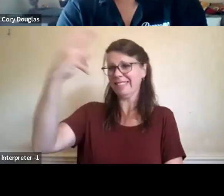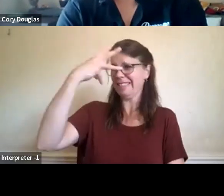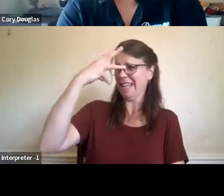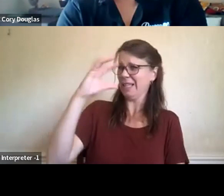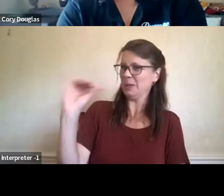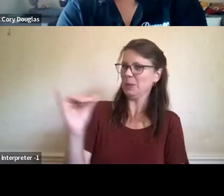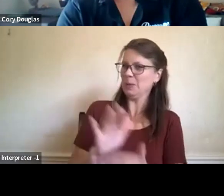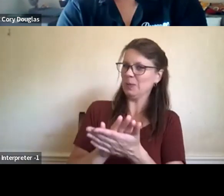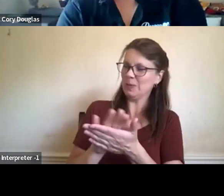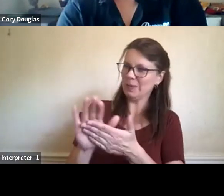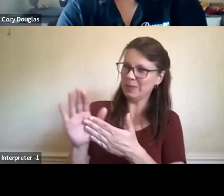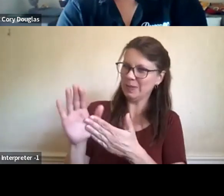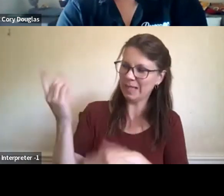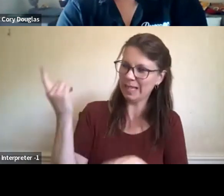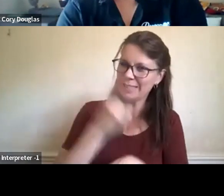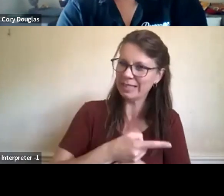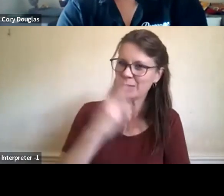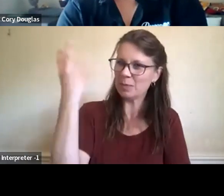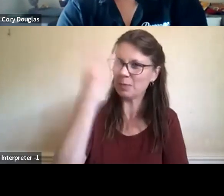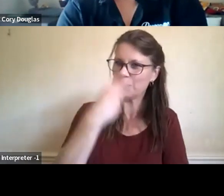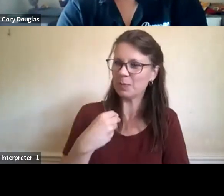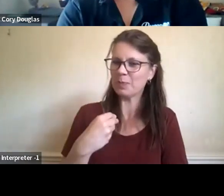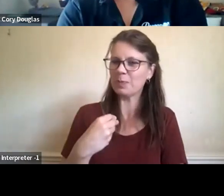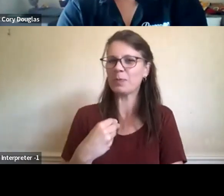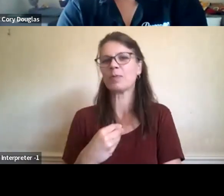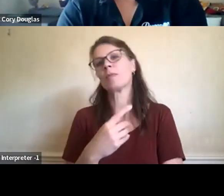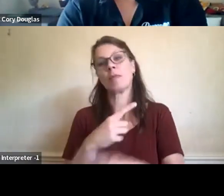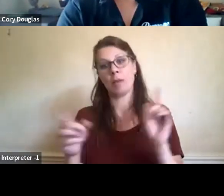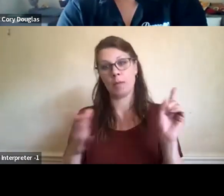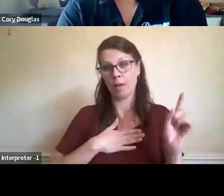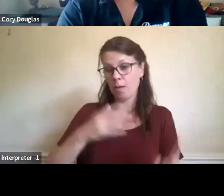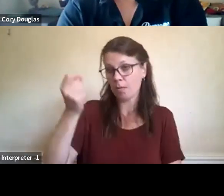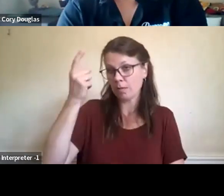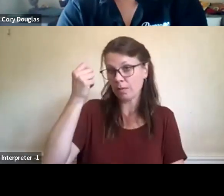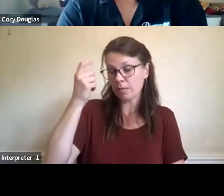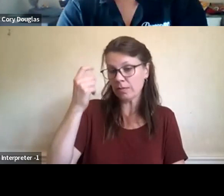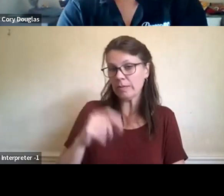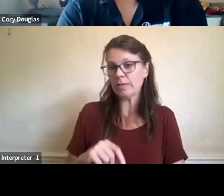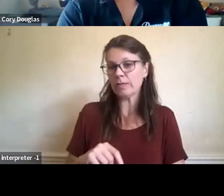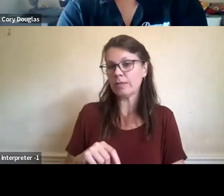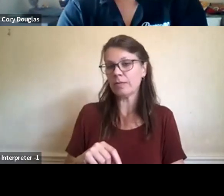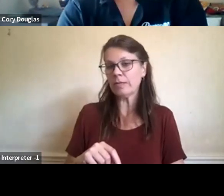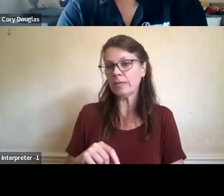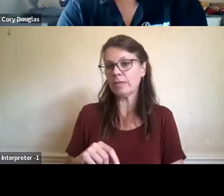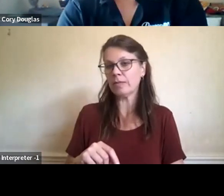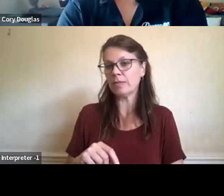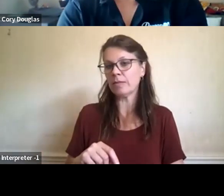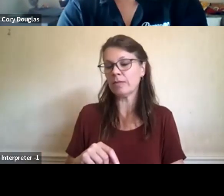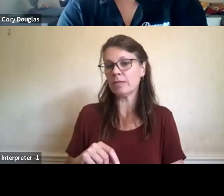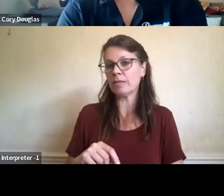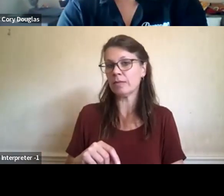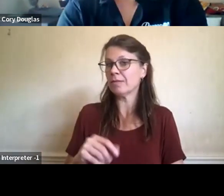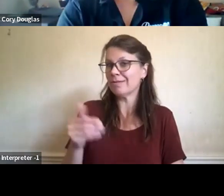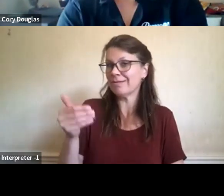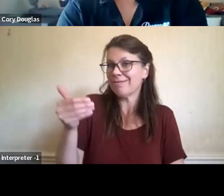It's very nice. But I understand we're also in for another